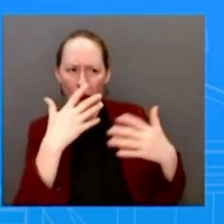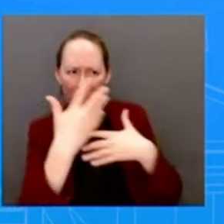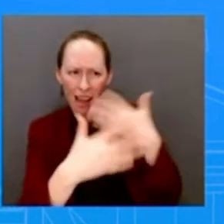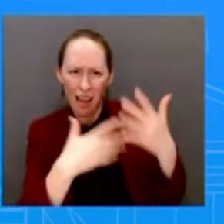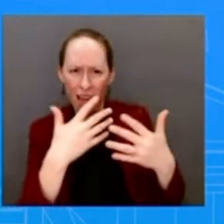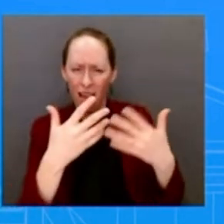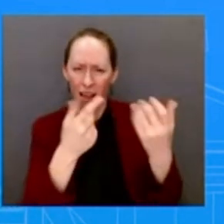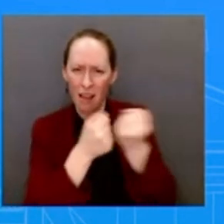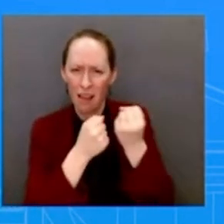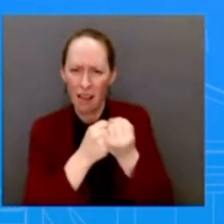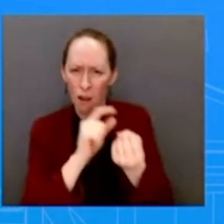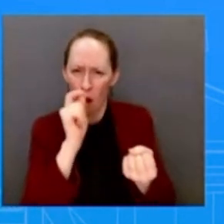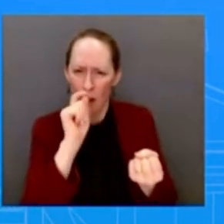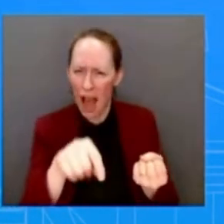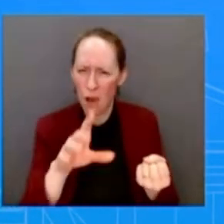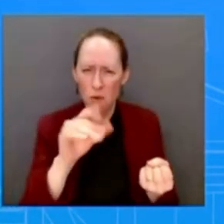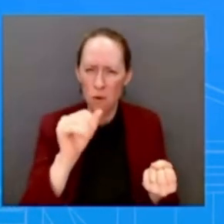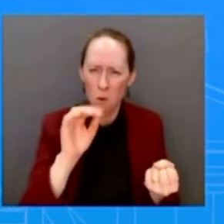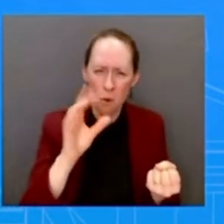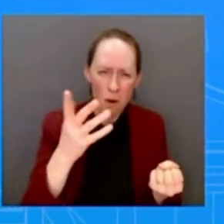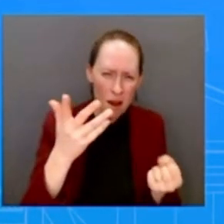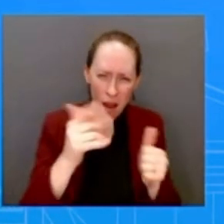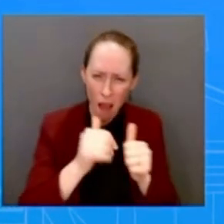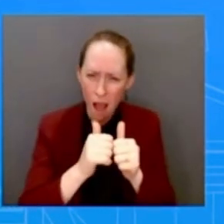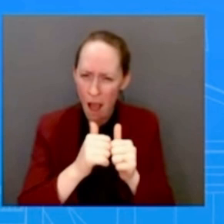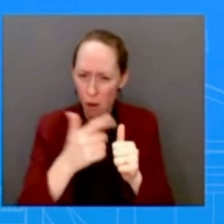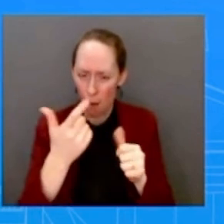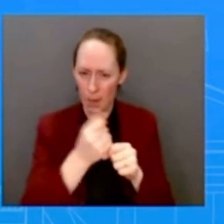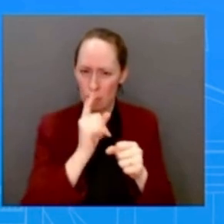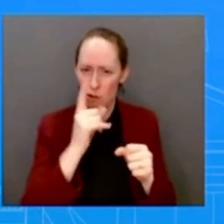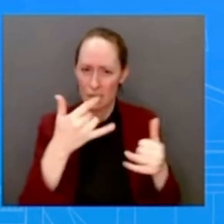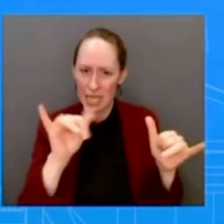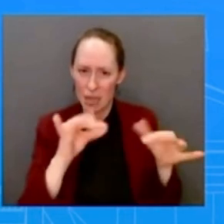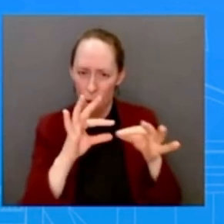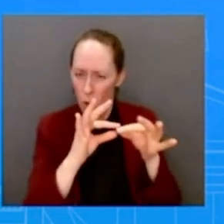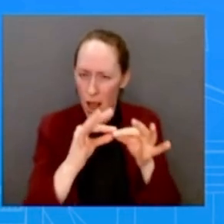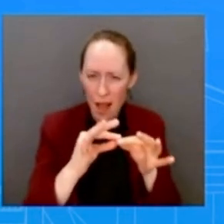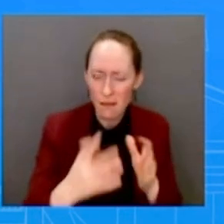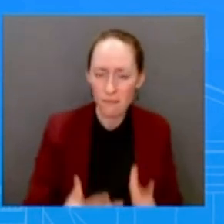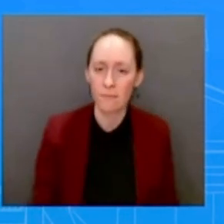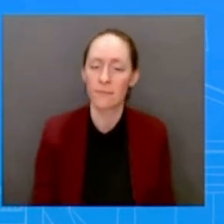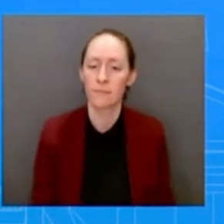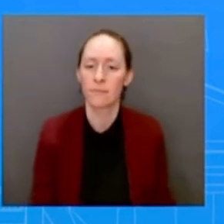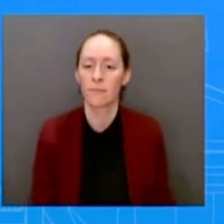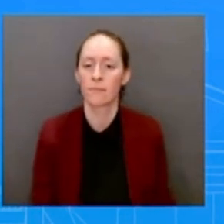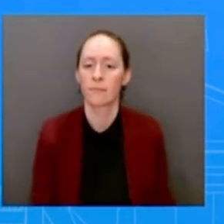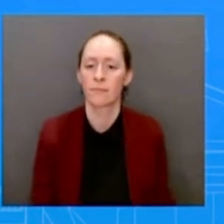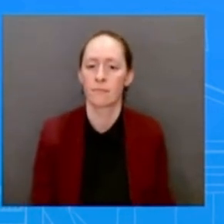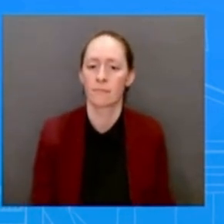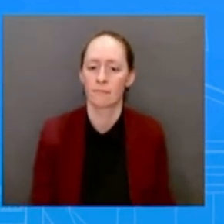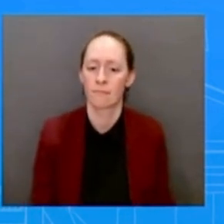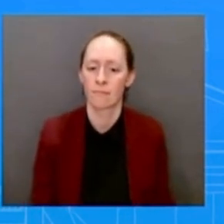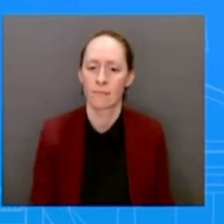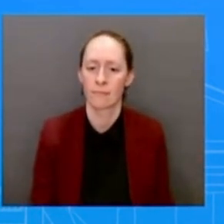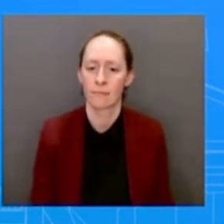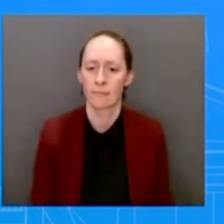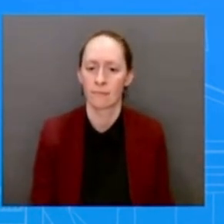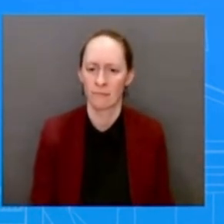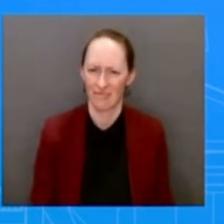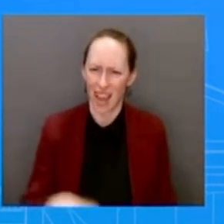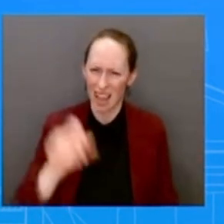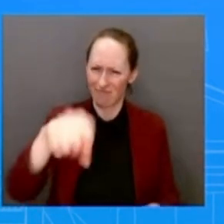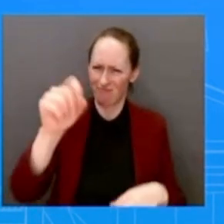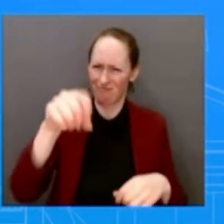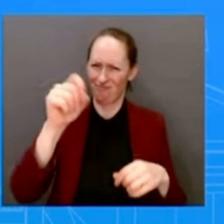at this point remove irritants of this trade? Ms. mean, clearly the relationship is important to this President. You have seen him, across